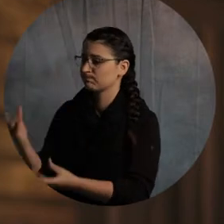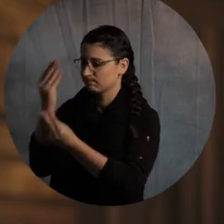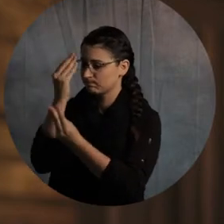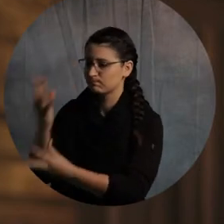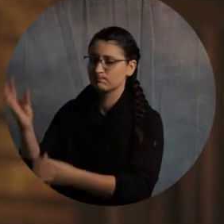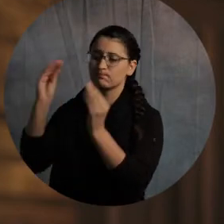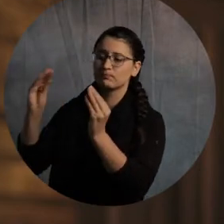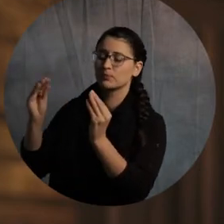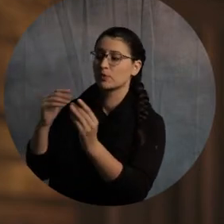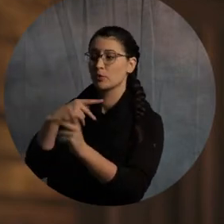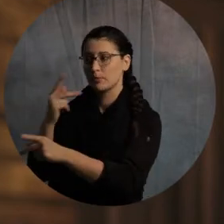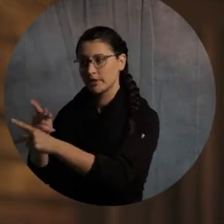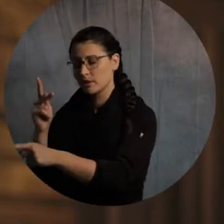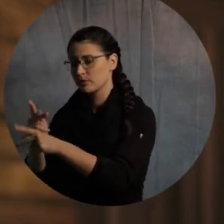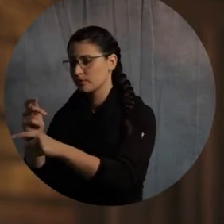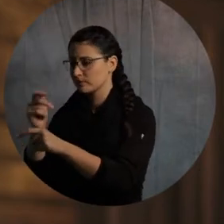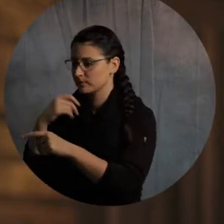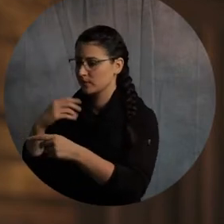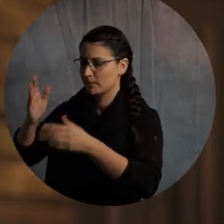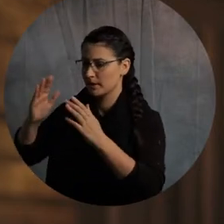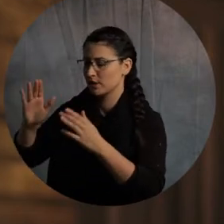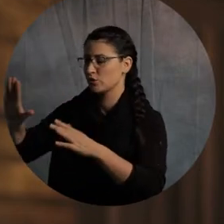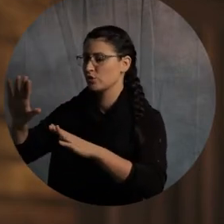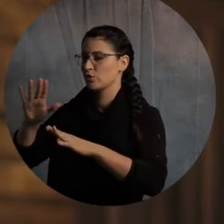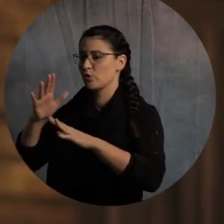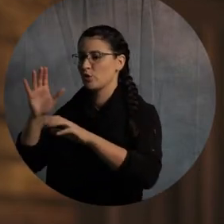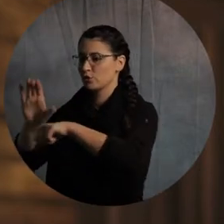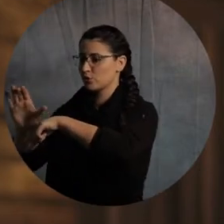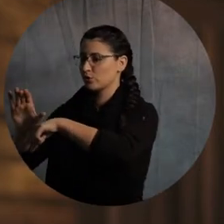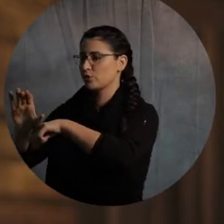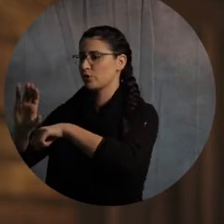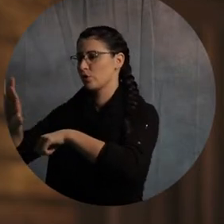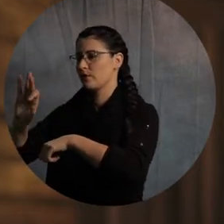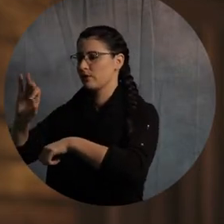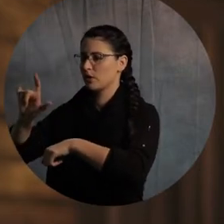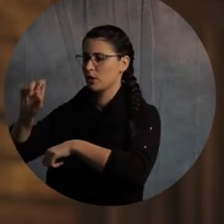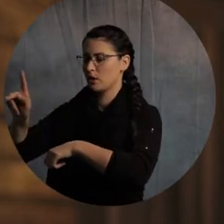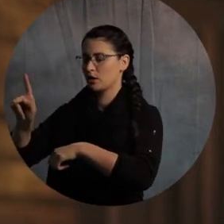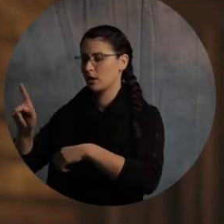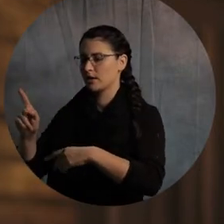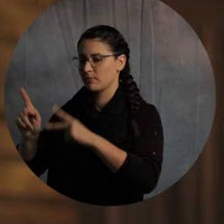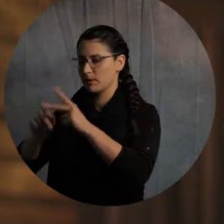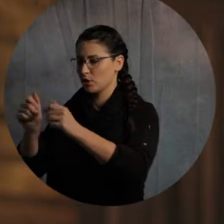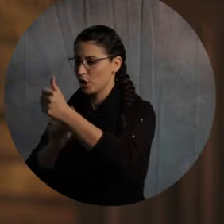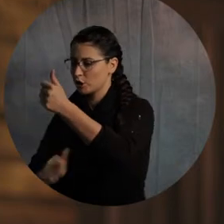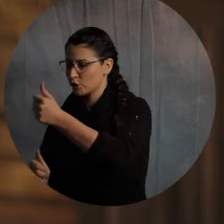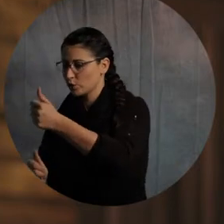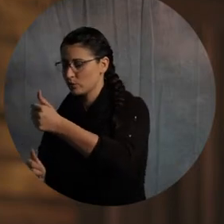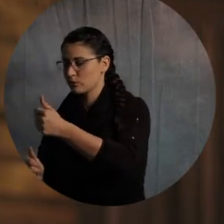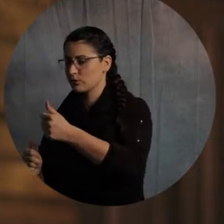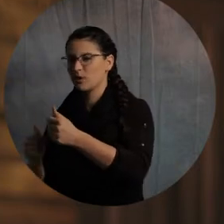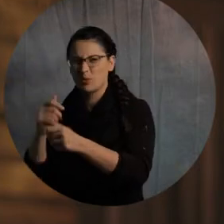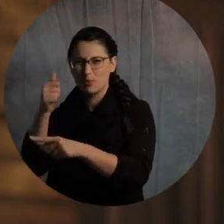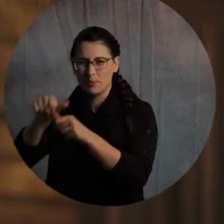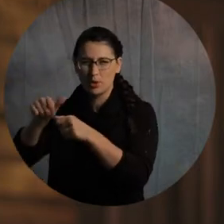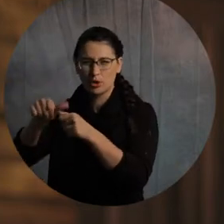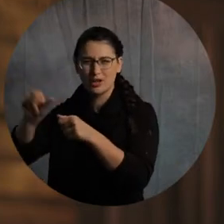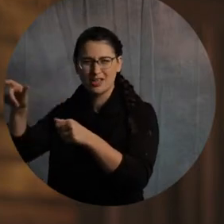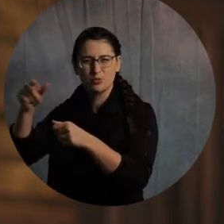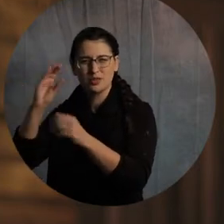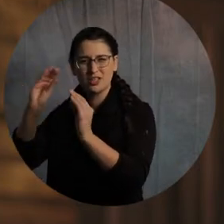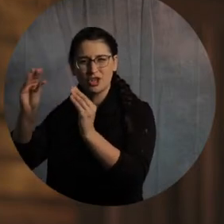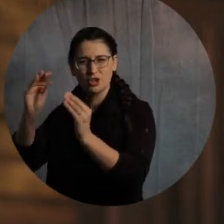and to all the flock in which the Holy Spirit made you overseers. Now remember, he's talking to the pastors of the church, so he's